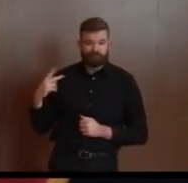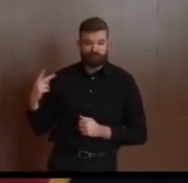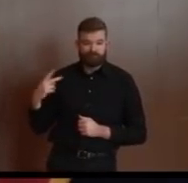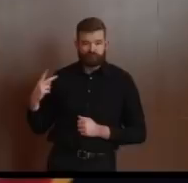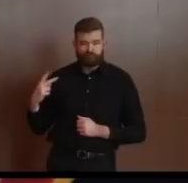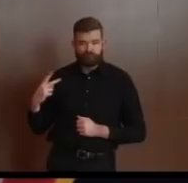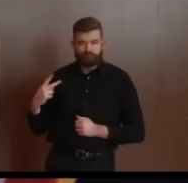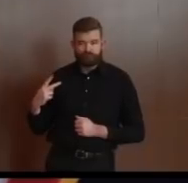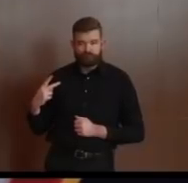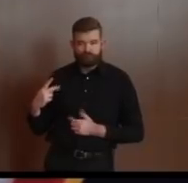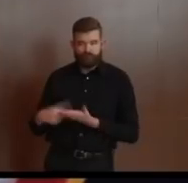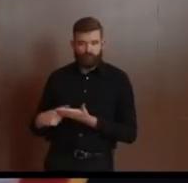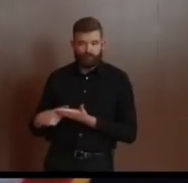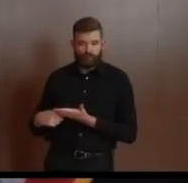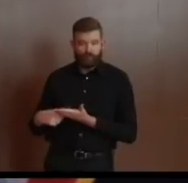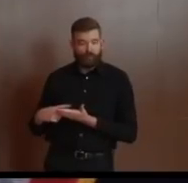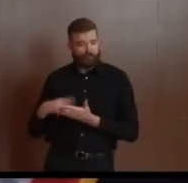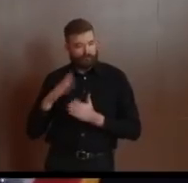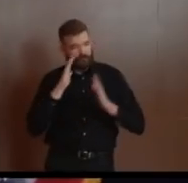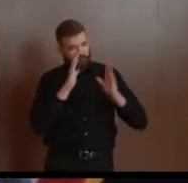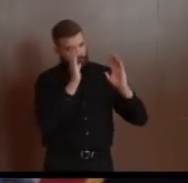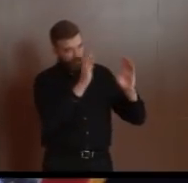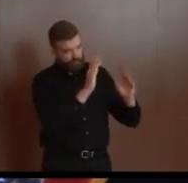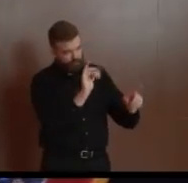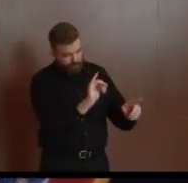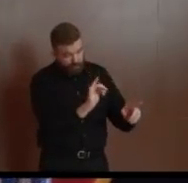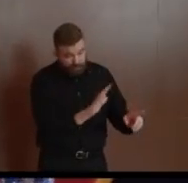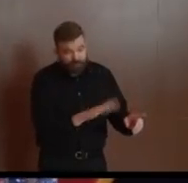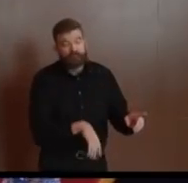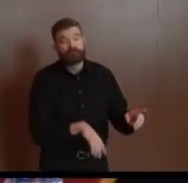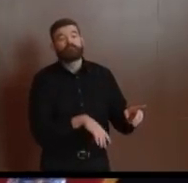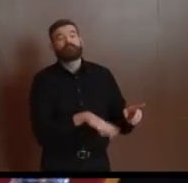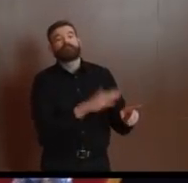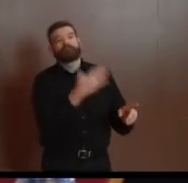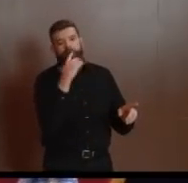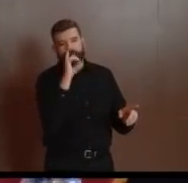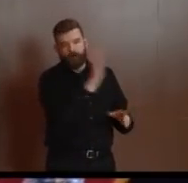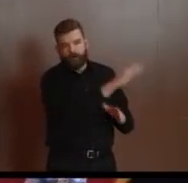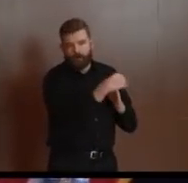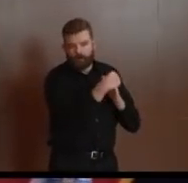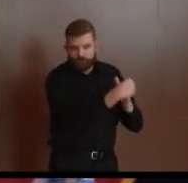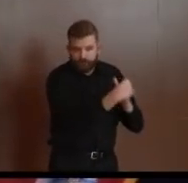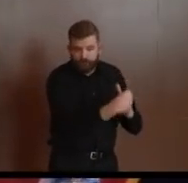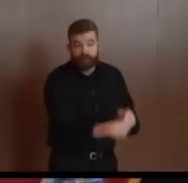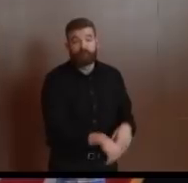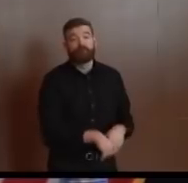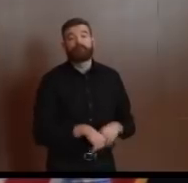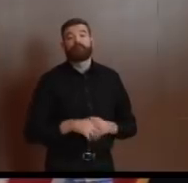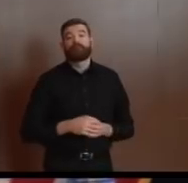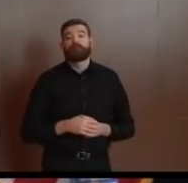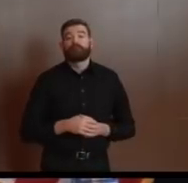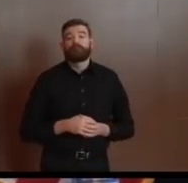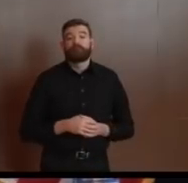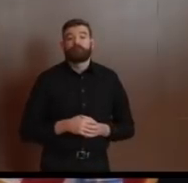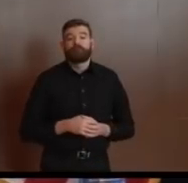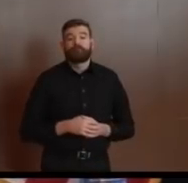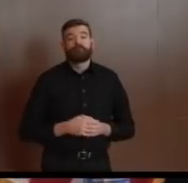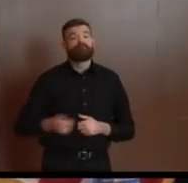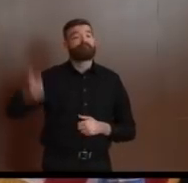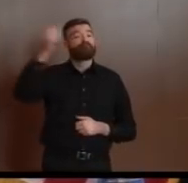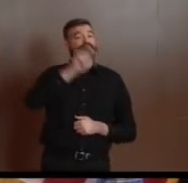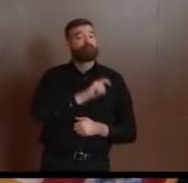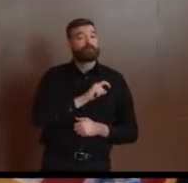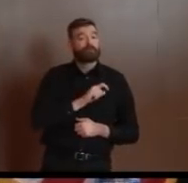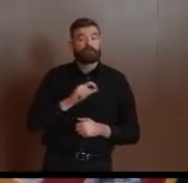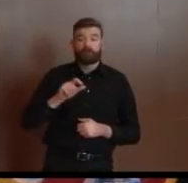So, Pat Callahan, Chris Newworth, Dr. Christina Tan, are – as usual, are with us to answer